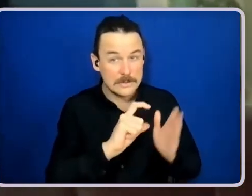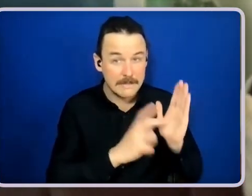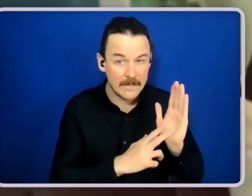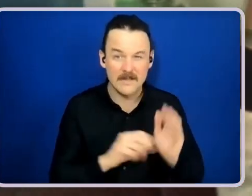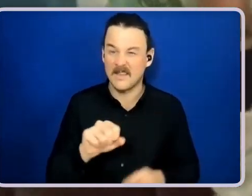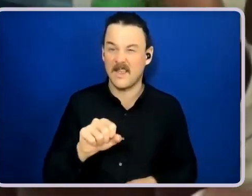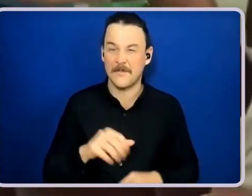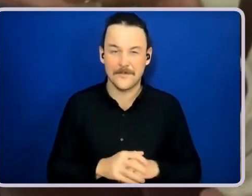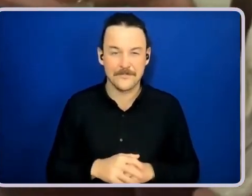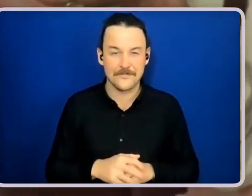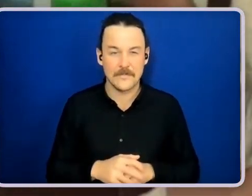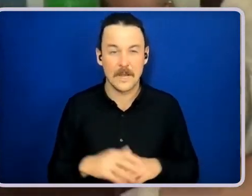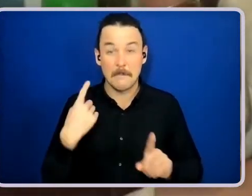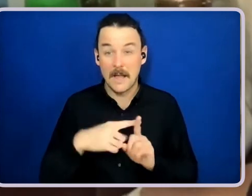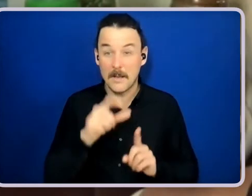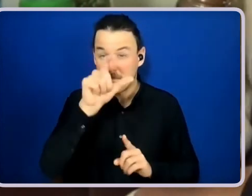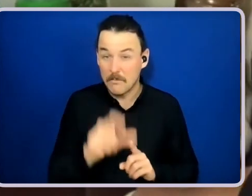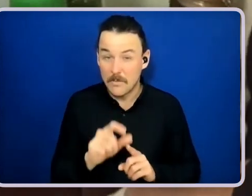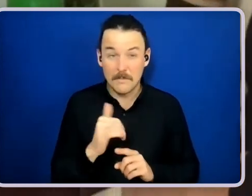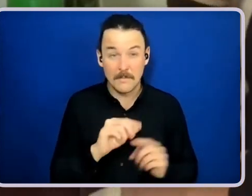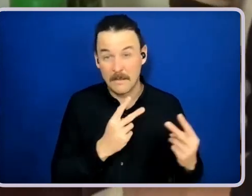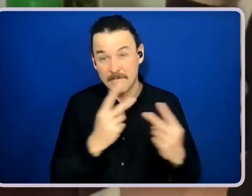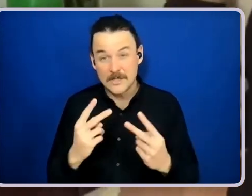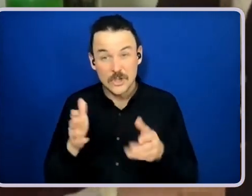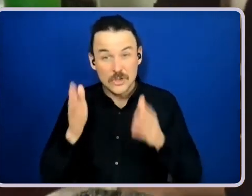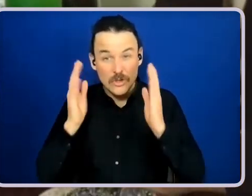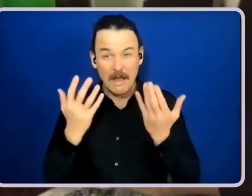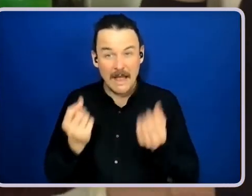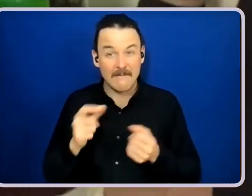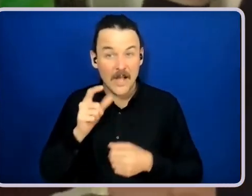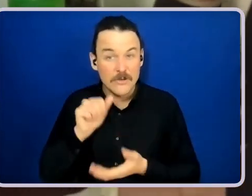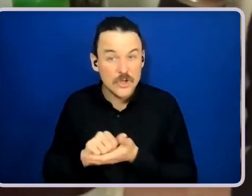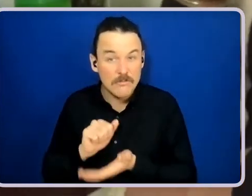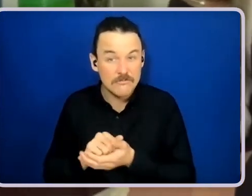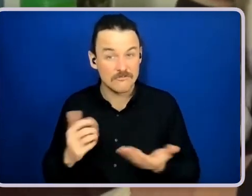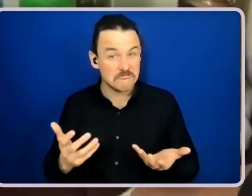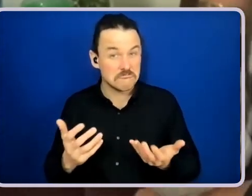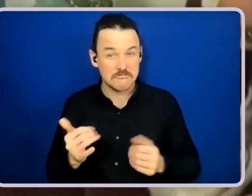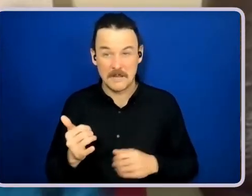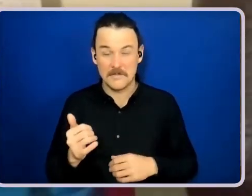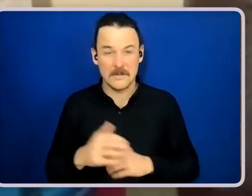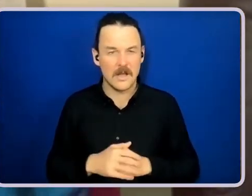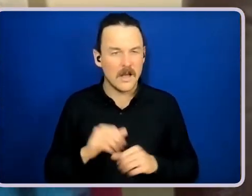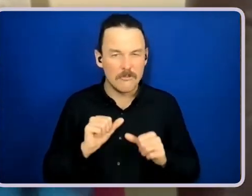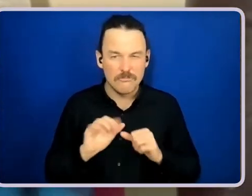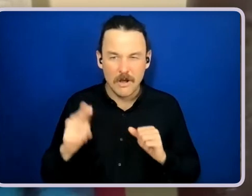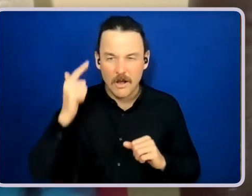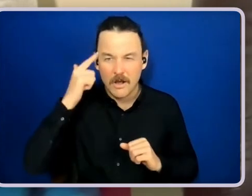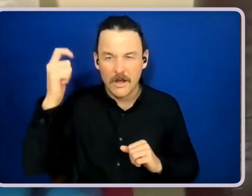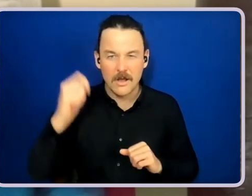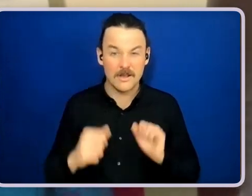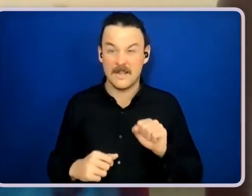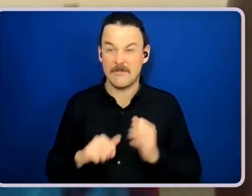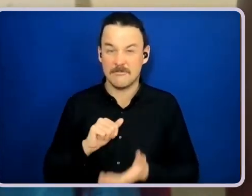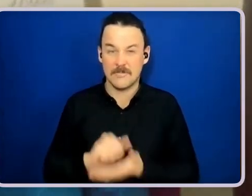comes to the church who wants a cafe. Right, loves your coffee. Yeah. That's a great idea. That's right. Do you think